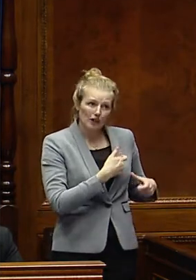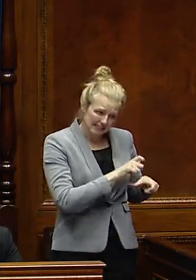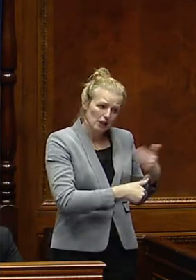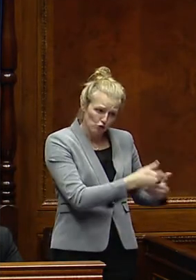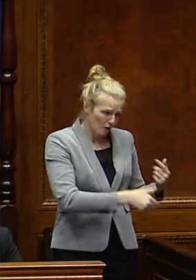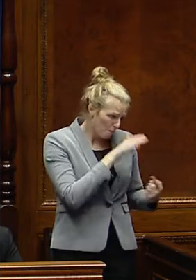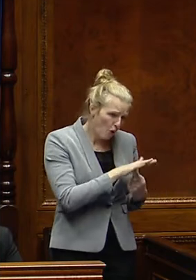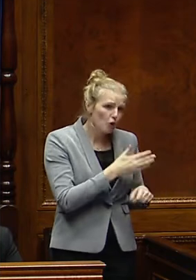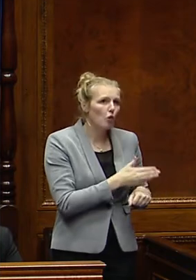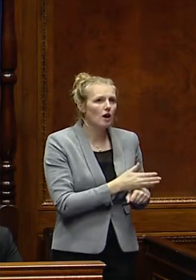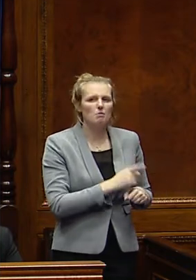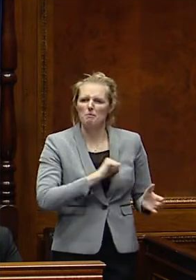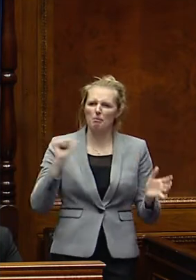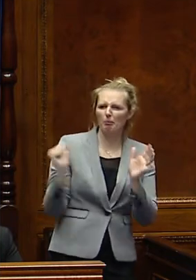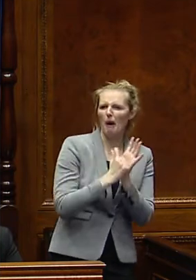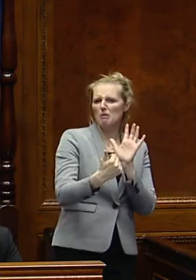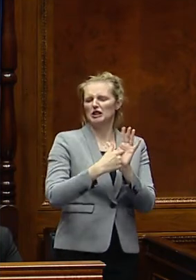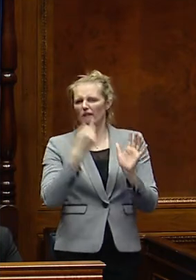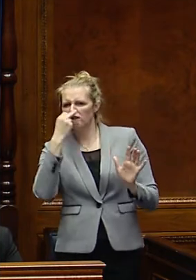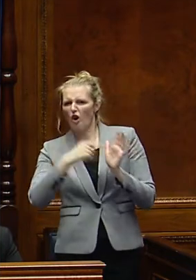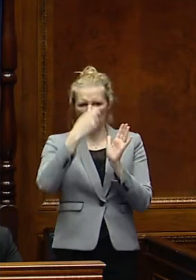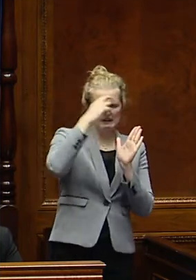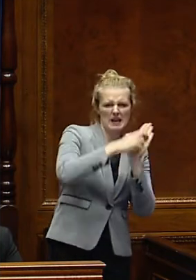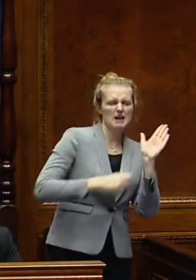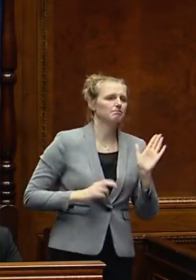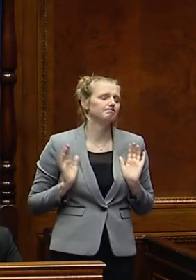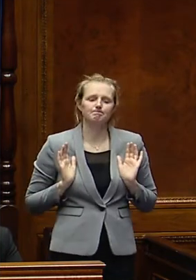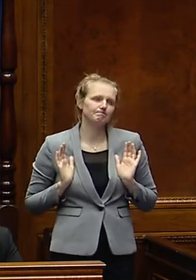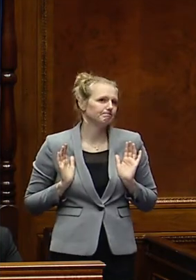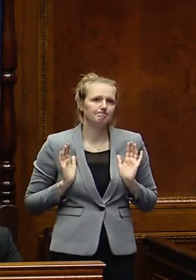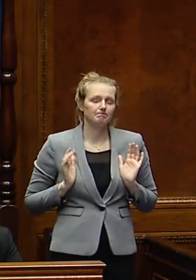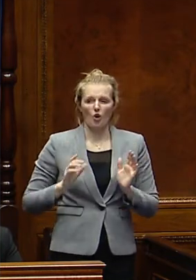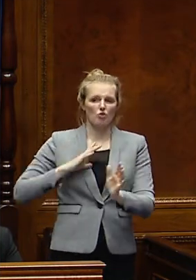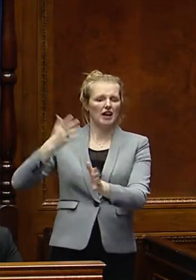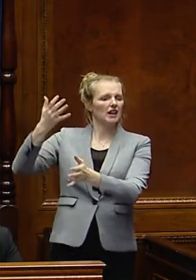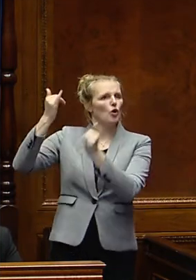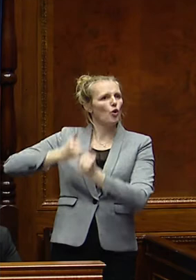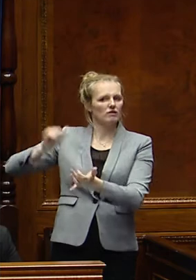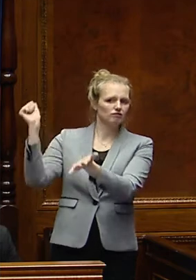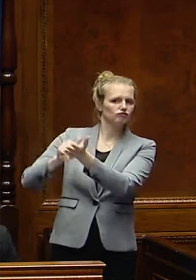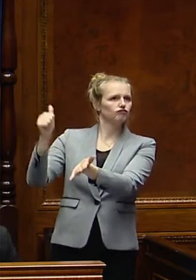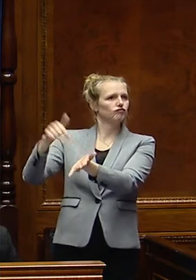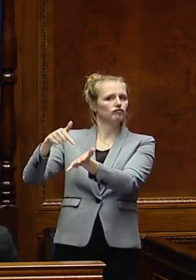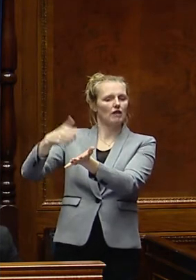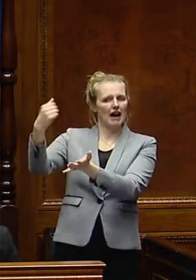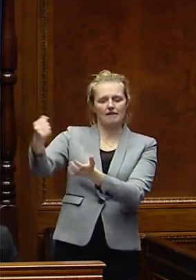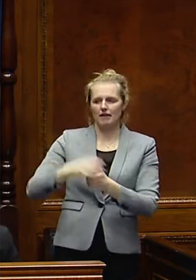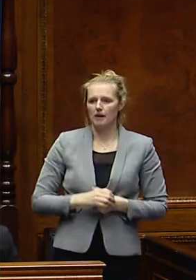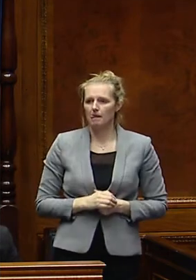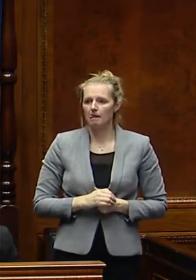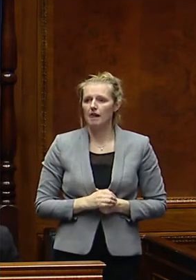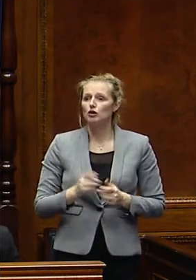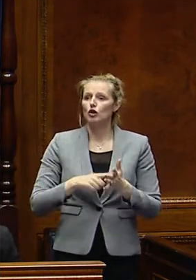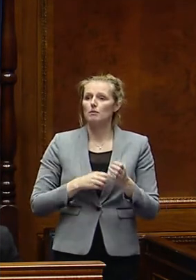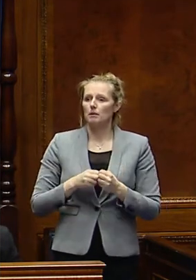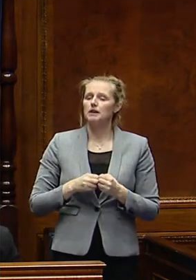but I don't see the need for me to publish those on my website. They are already done through the court service. Jonathan Buckley,